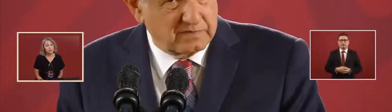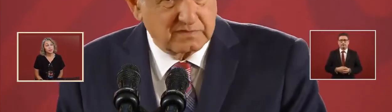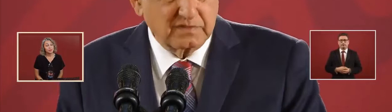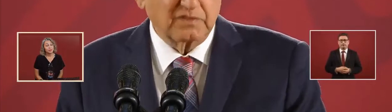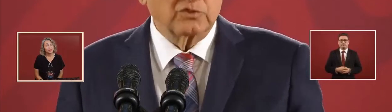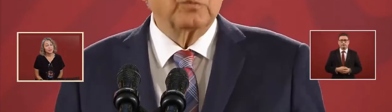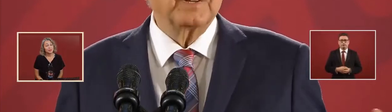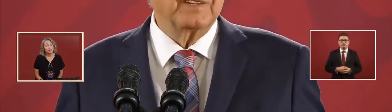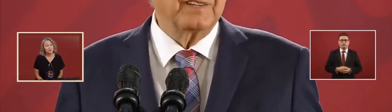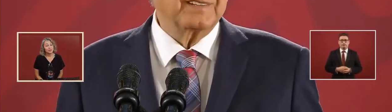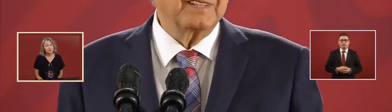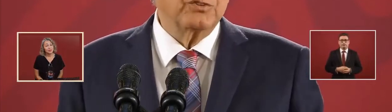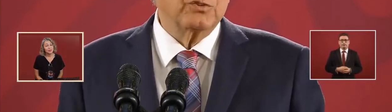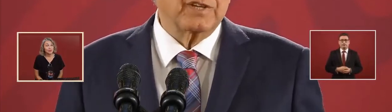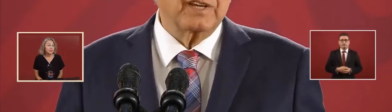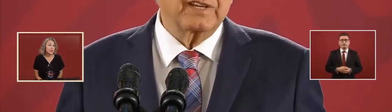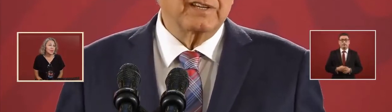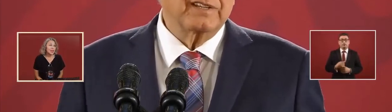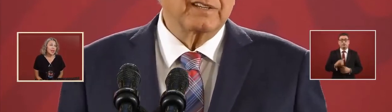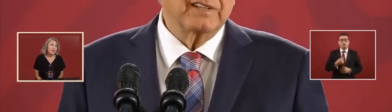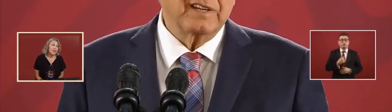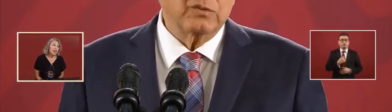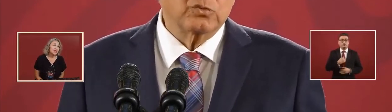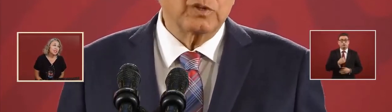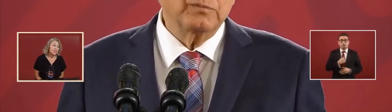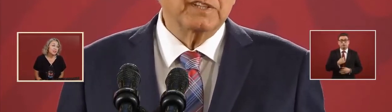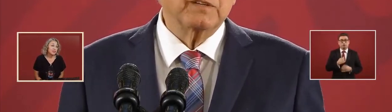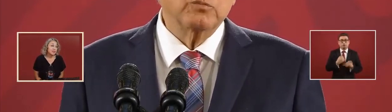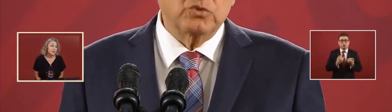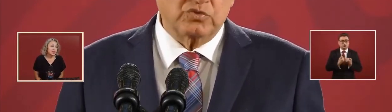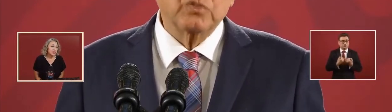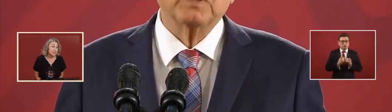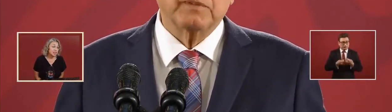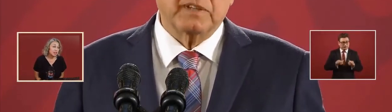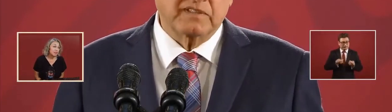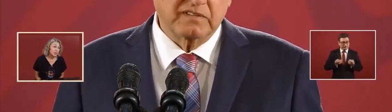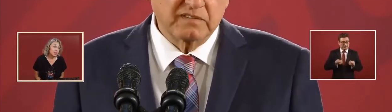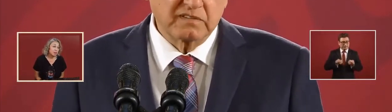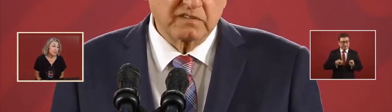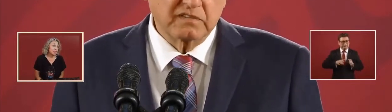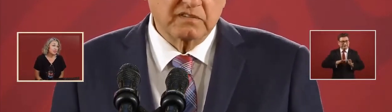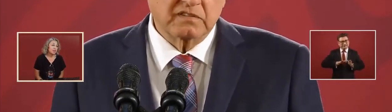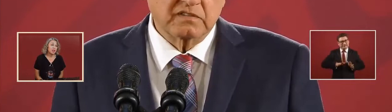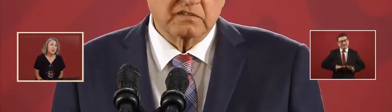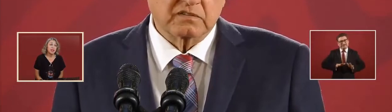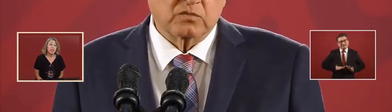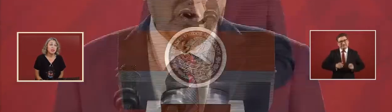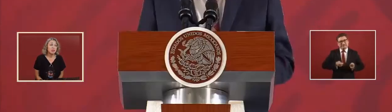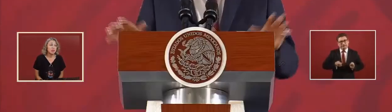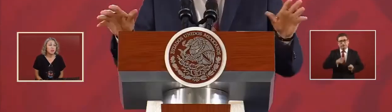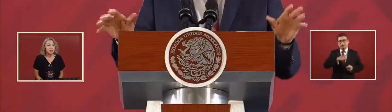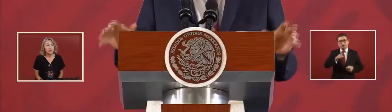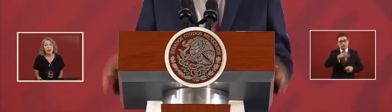I've had to self-limit myself like you don't know how much.